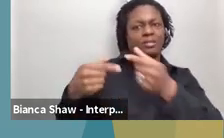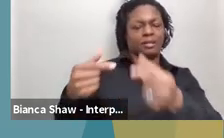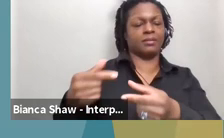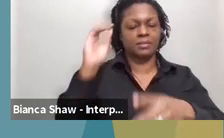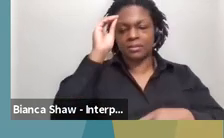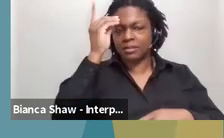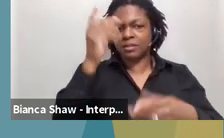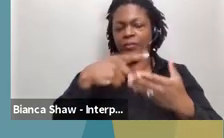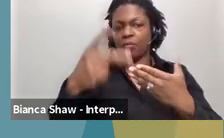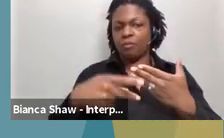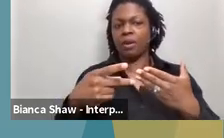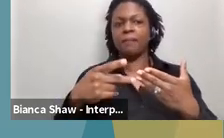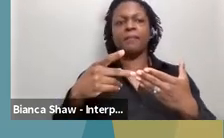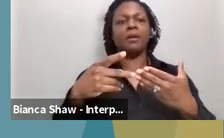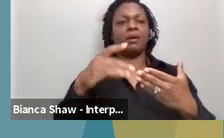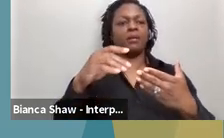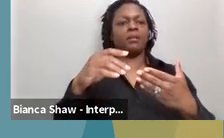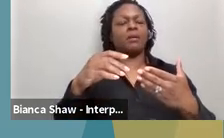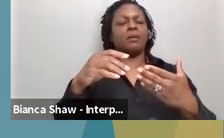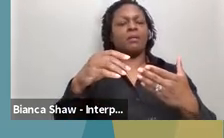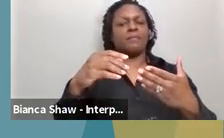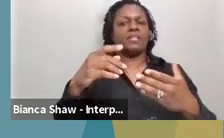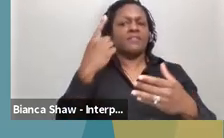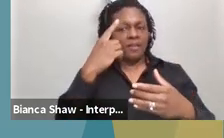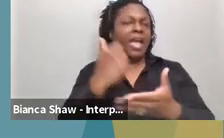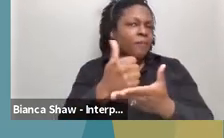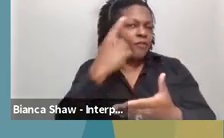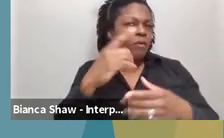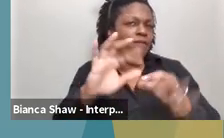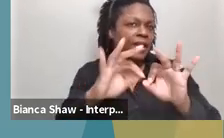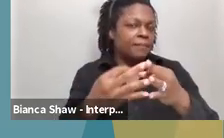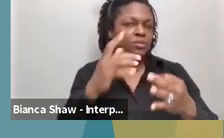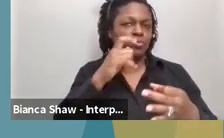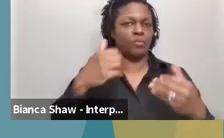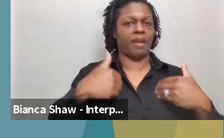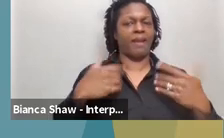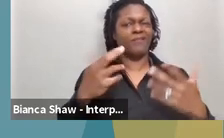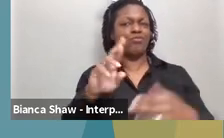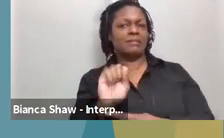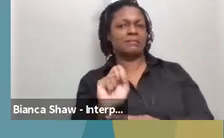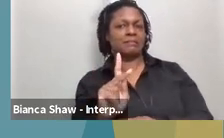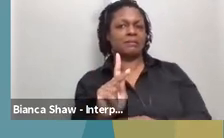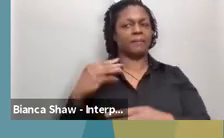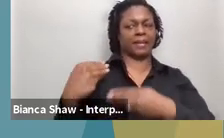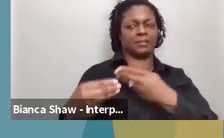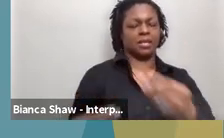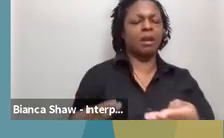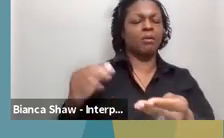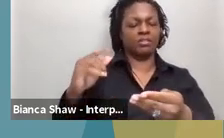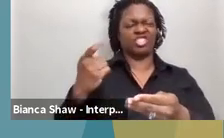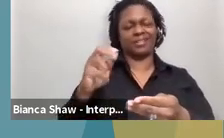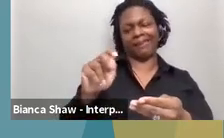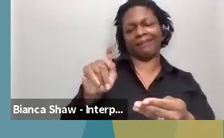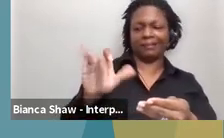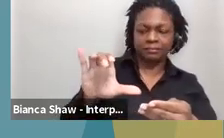families who, who are, who have or are at risk for genetic diseases. In addition is the Louisiana